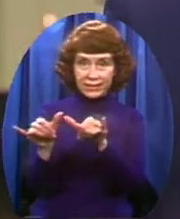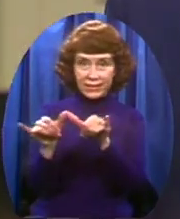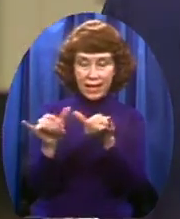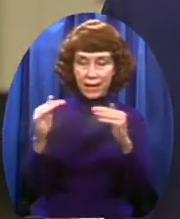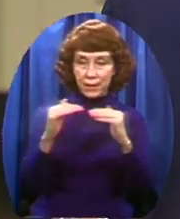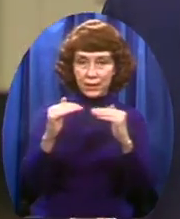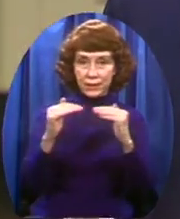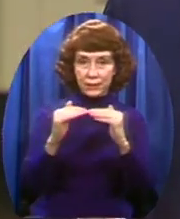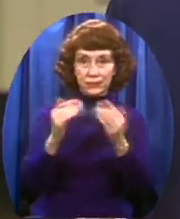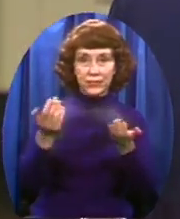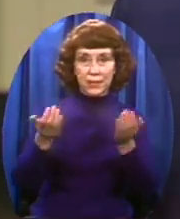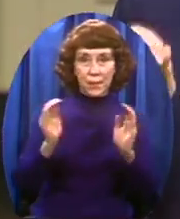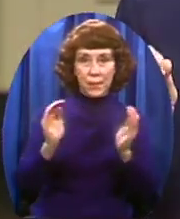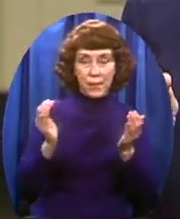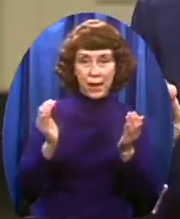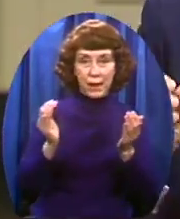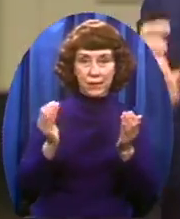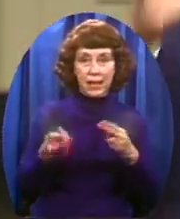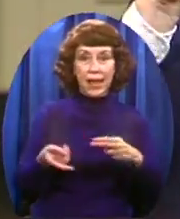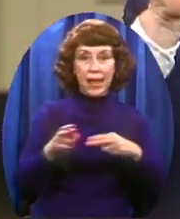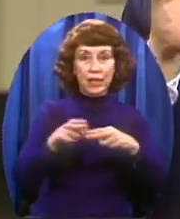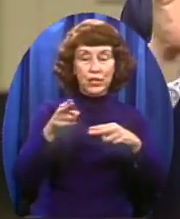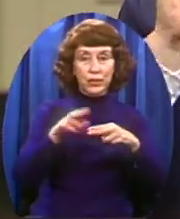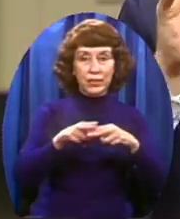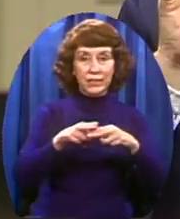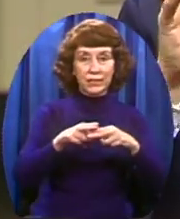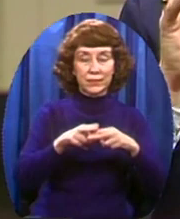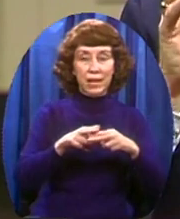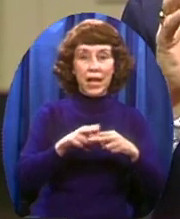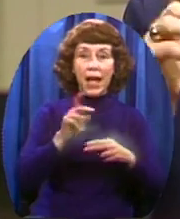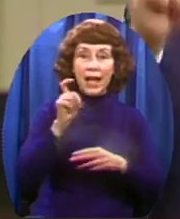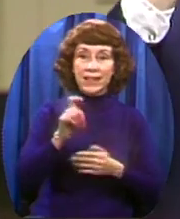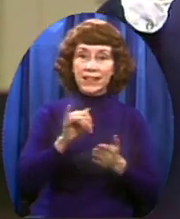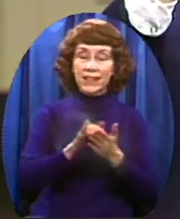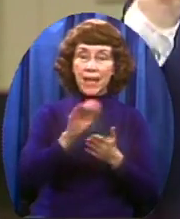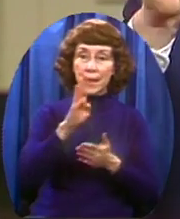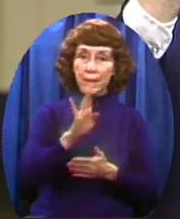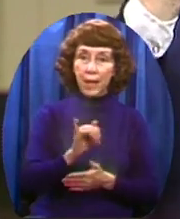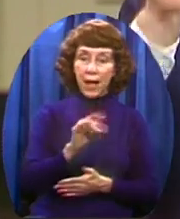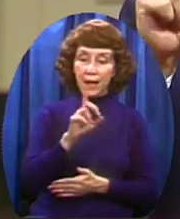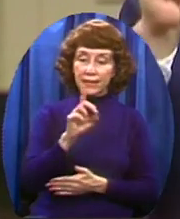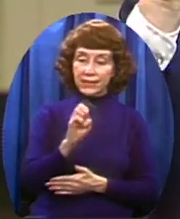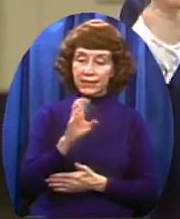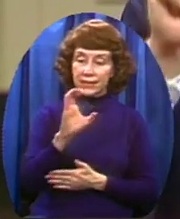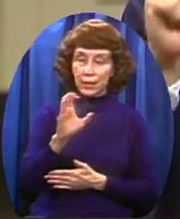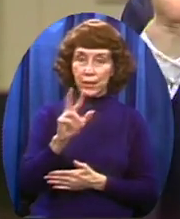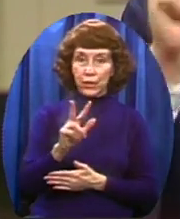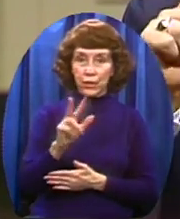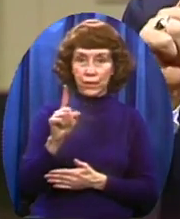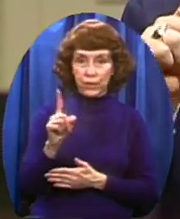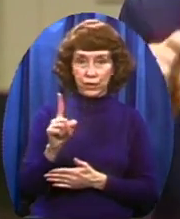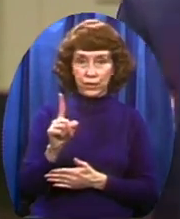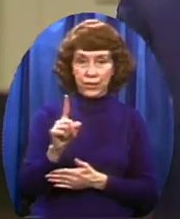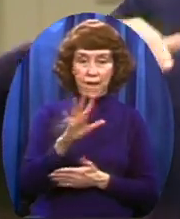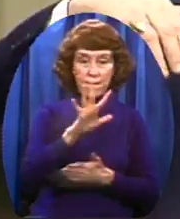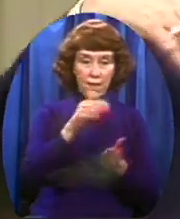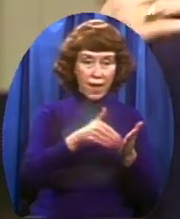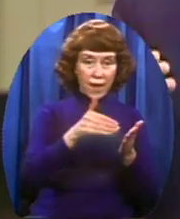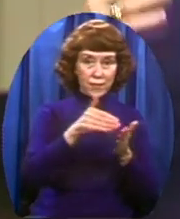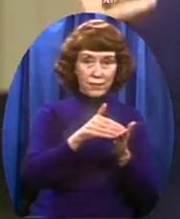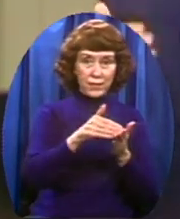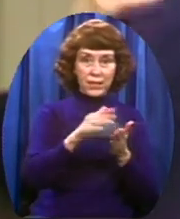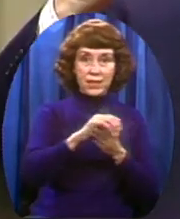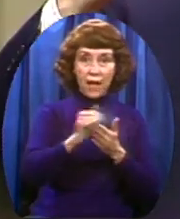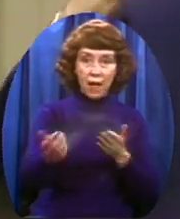month Till December 31 midnight for the postmark To reach that five million dollars So it becomes ten million dollars And we